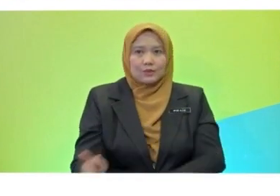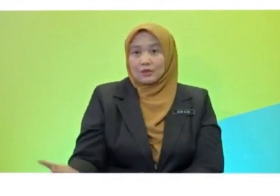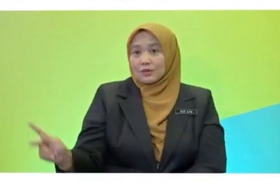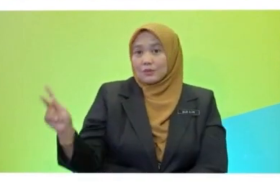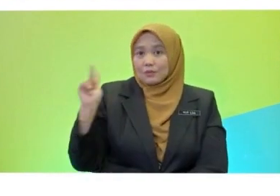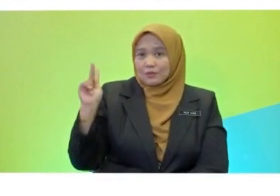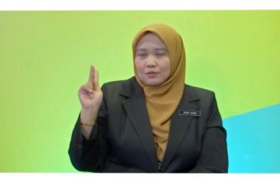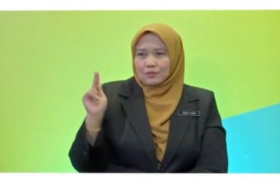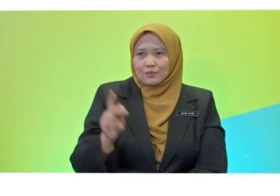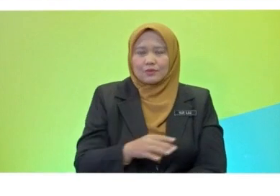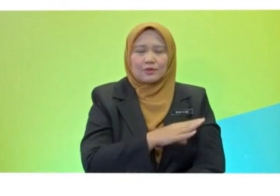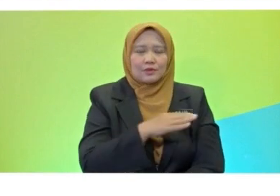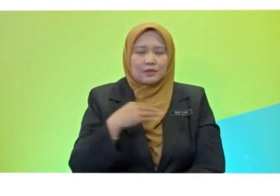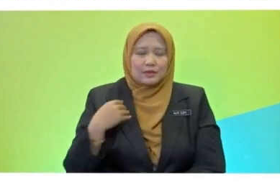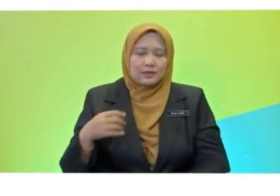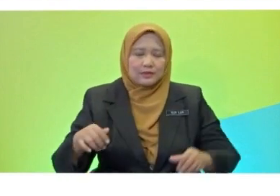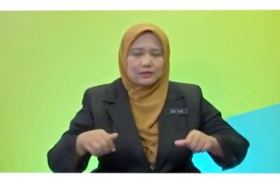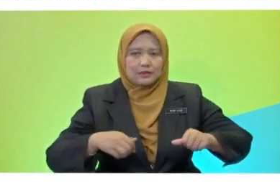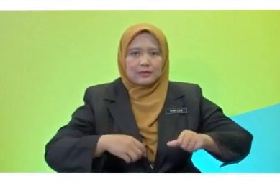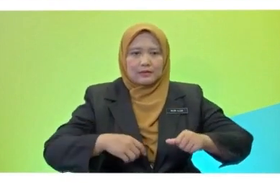to feed the chickens and play with the dogs.